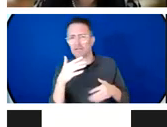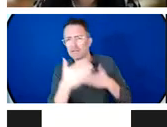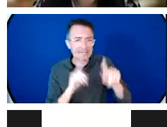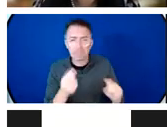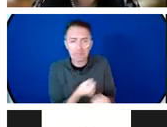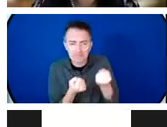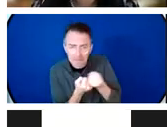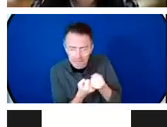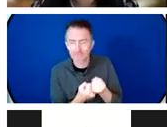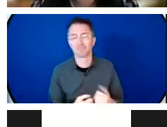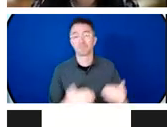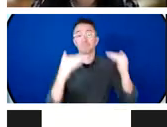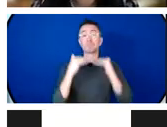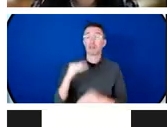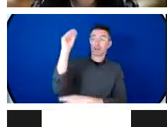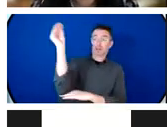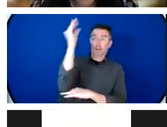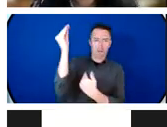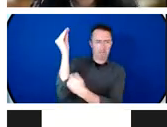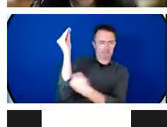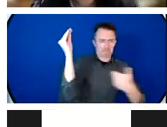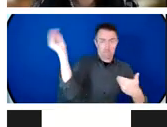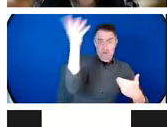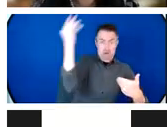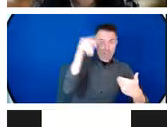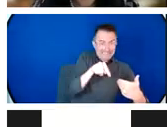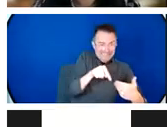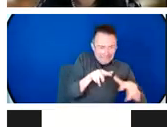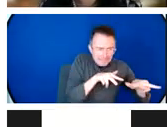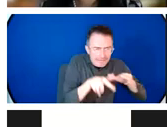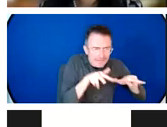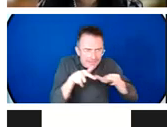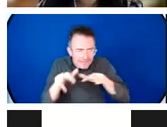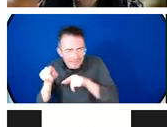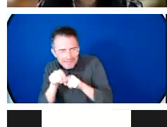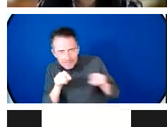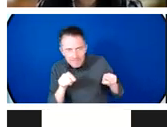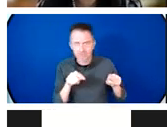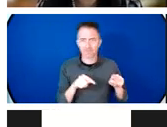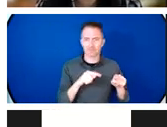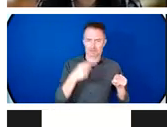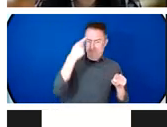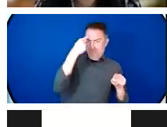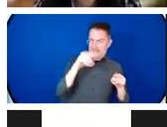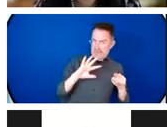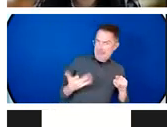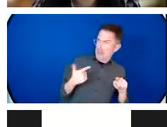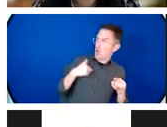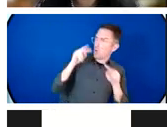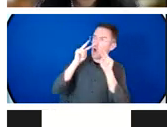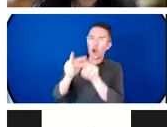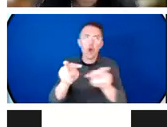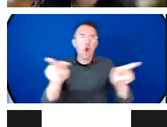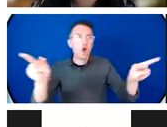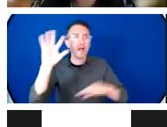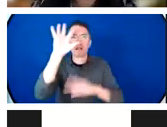as it relates to climate disasters but also the investment in research to fill what we know are